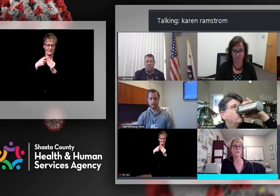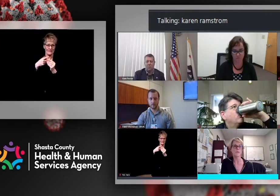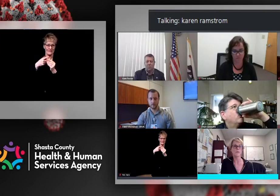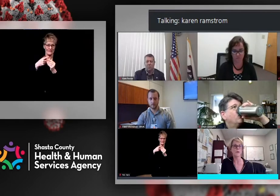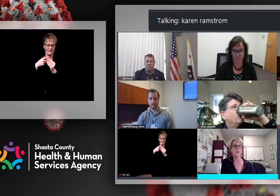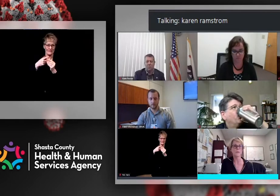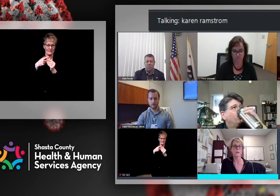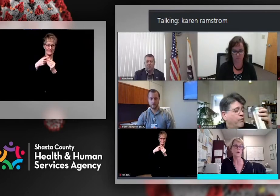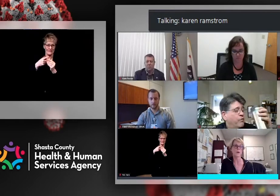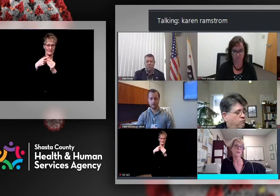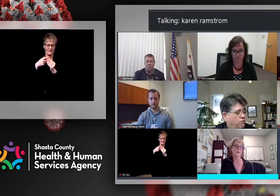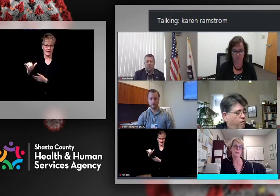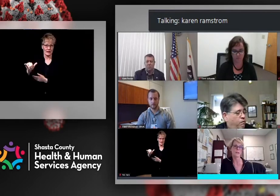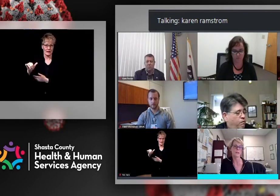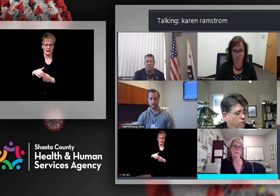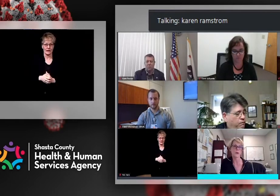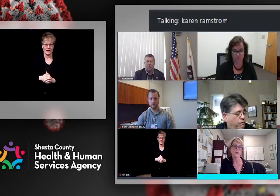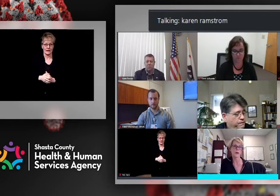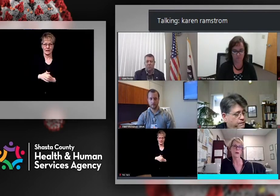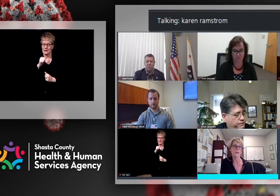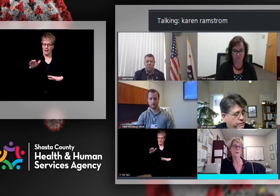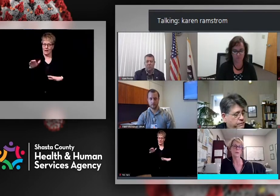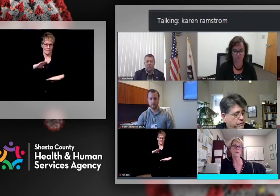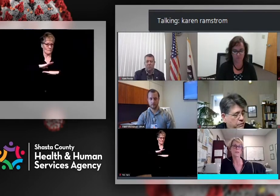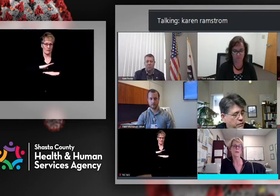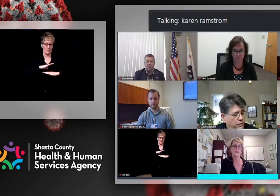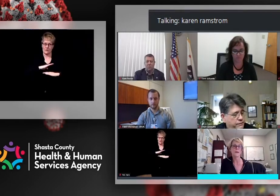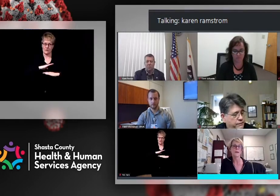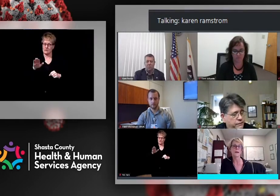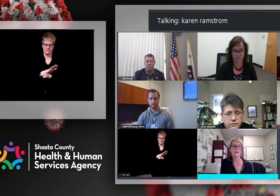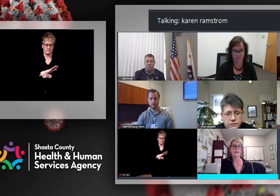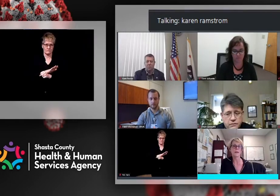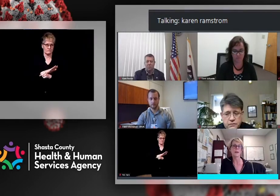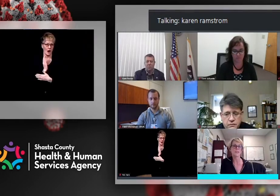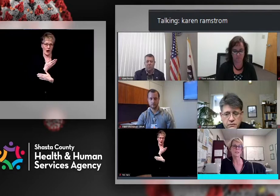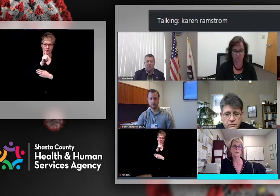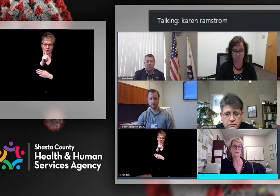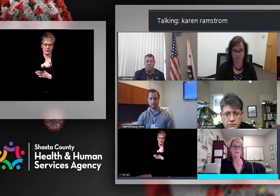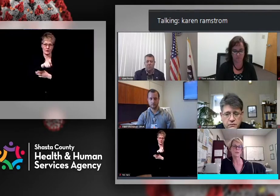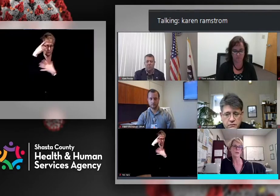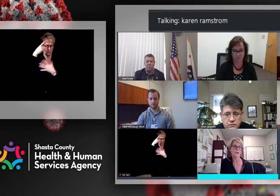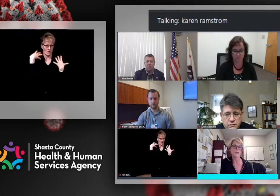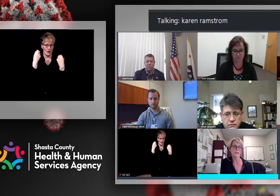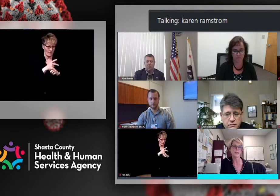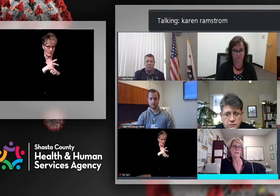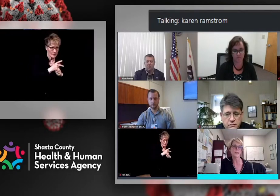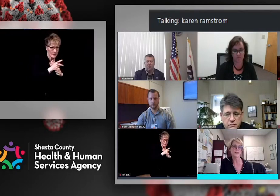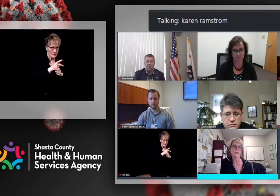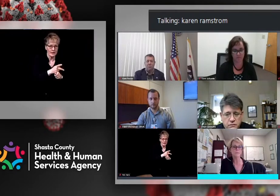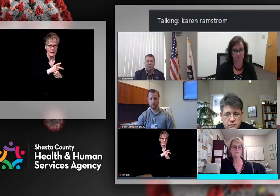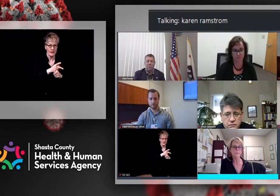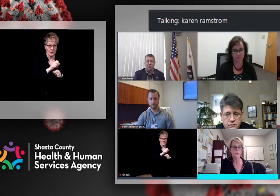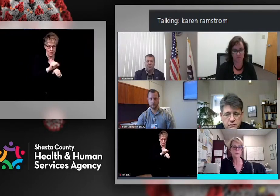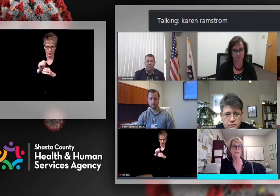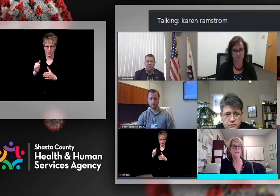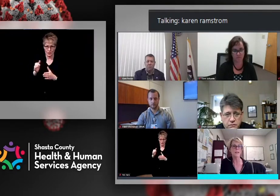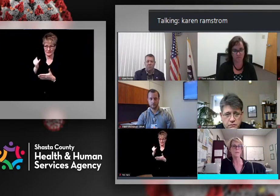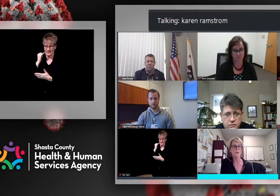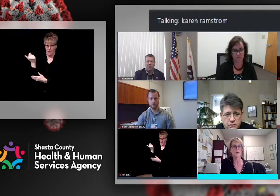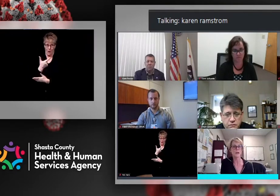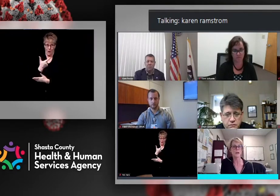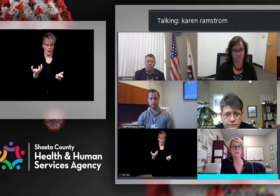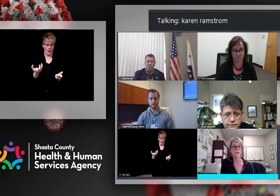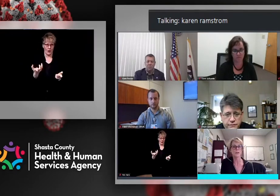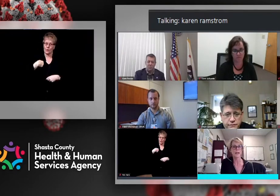not even fully meeting our needs for our healthcare personnel if every single person wanted it. And so we'll see